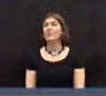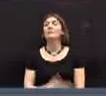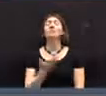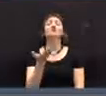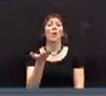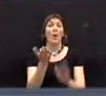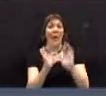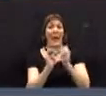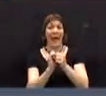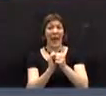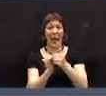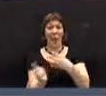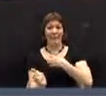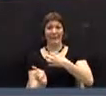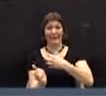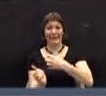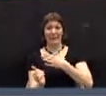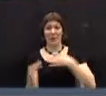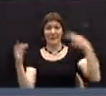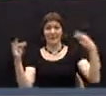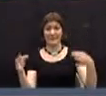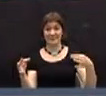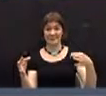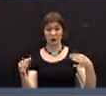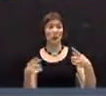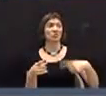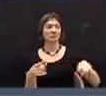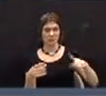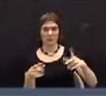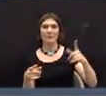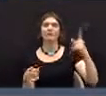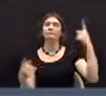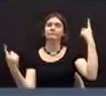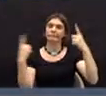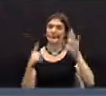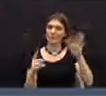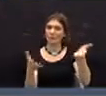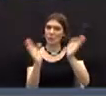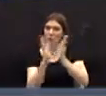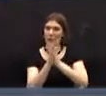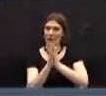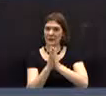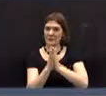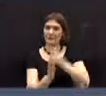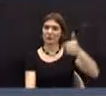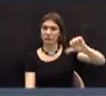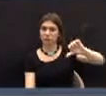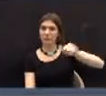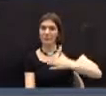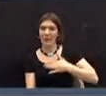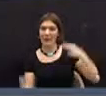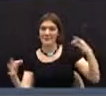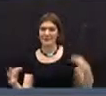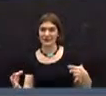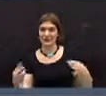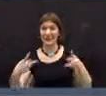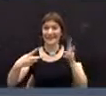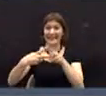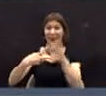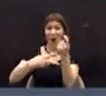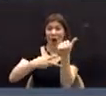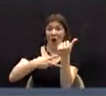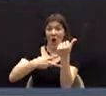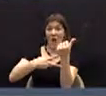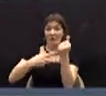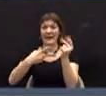Mr. Dimes has requested an appeal of my determination, of the